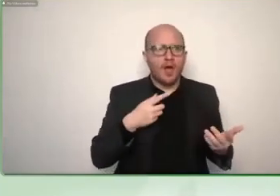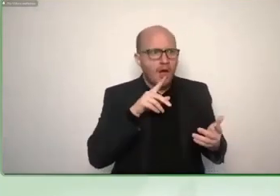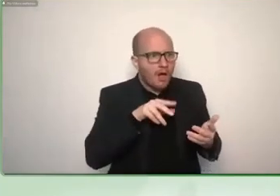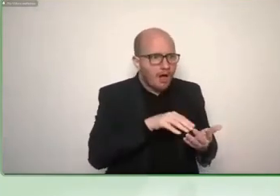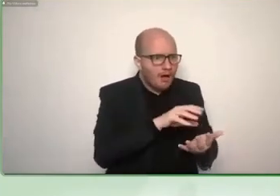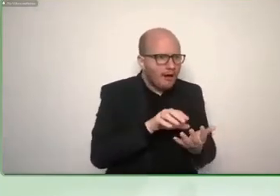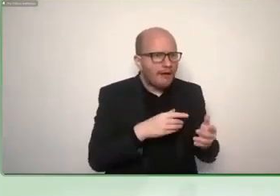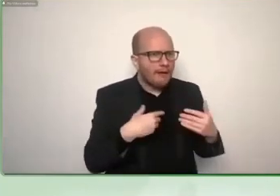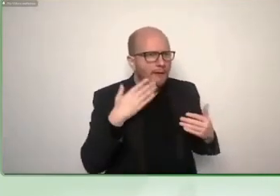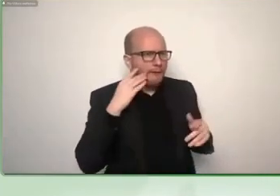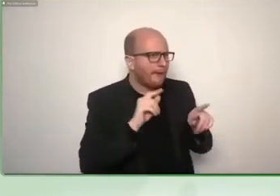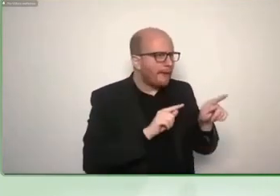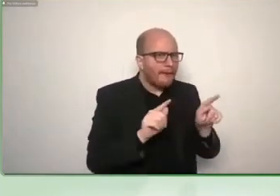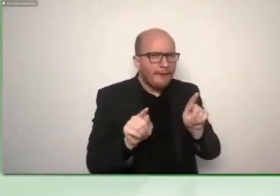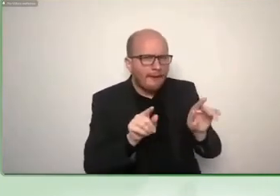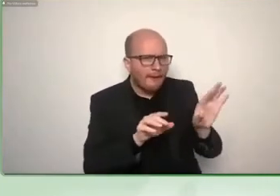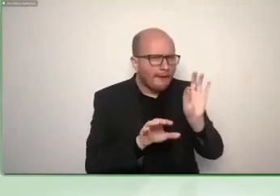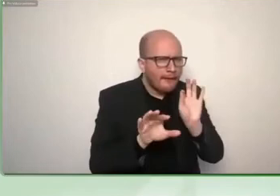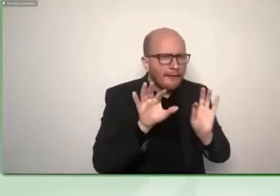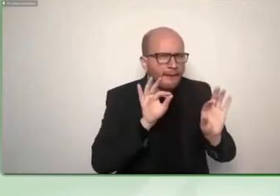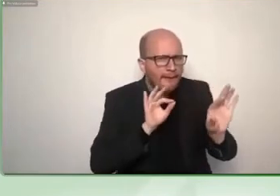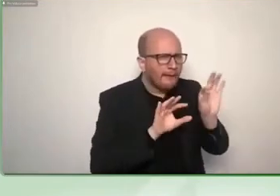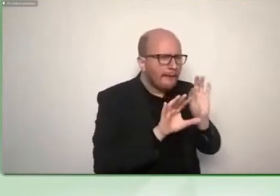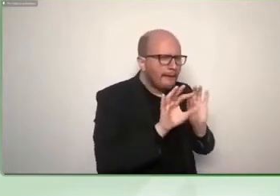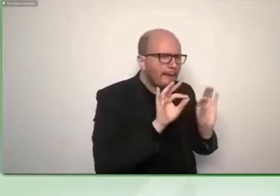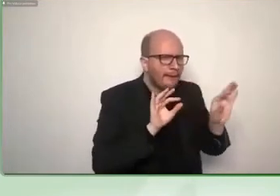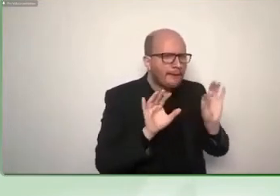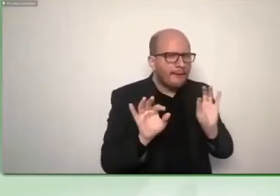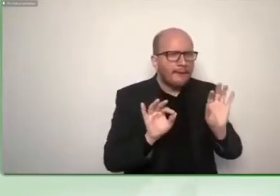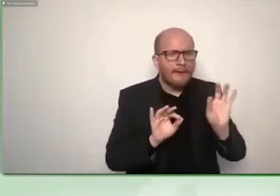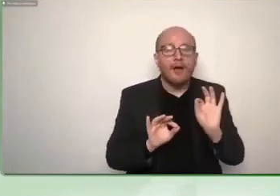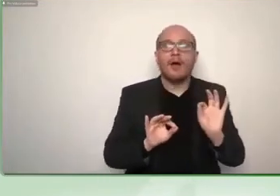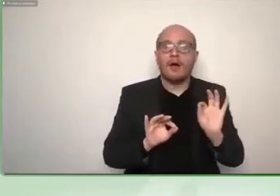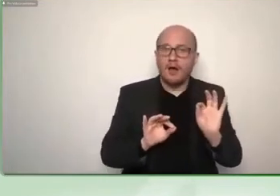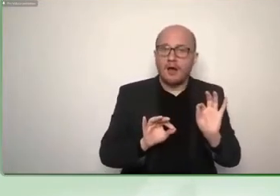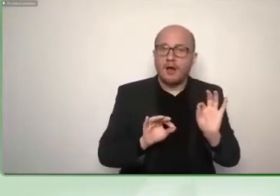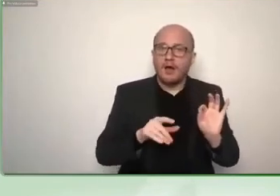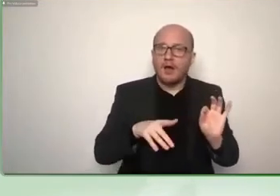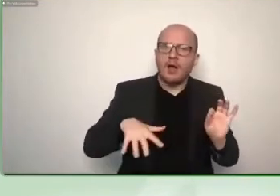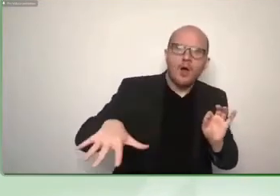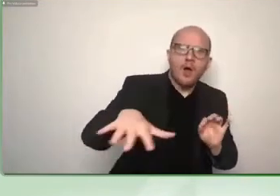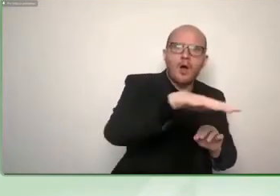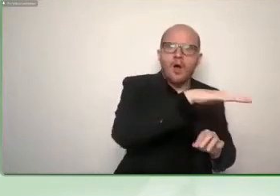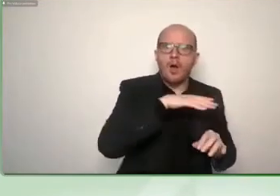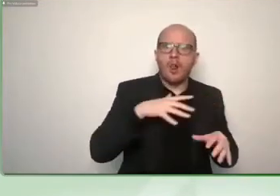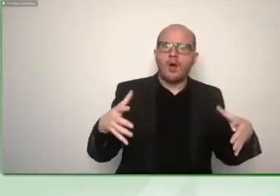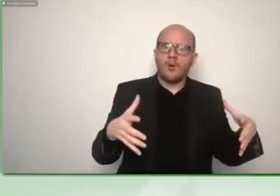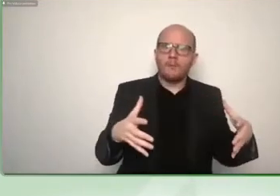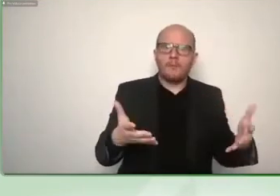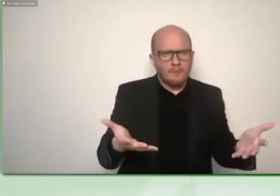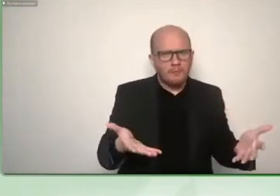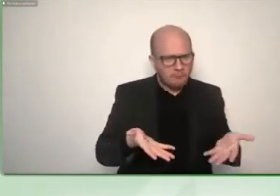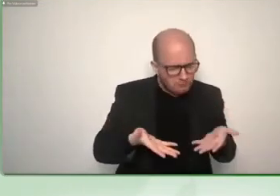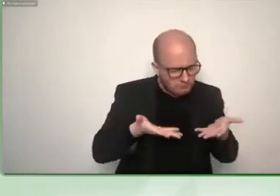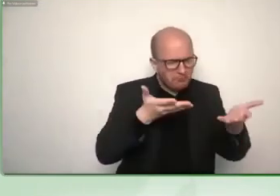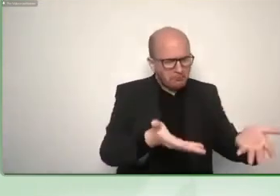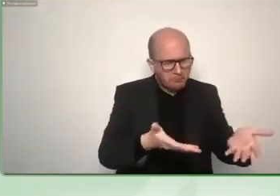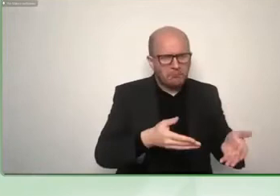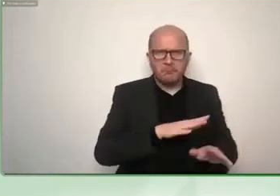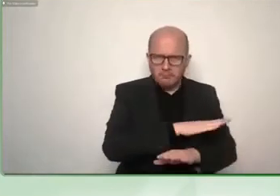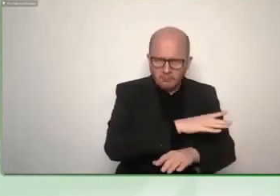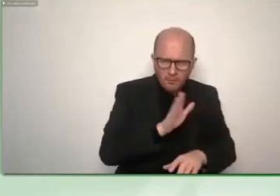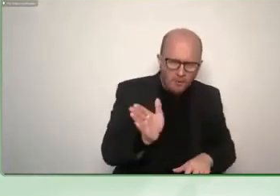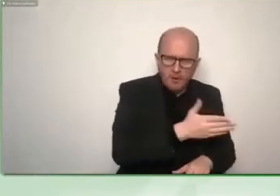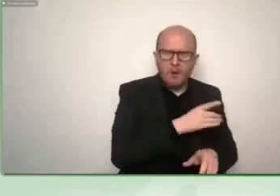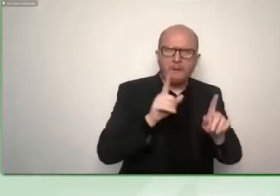so what we do we invite the group the whole group of the office and say we teach it everyone at the time